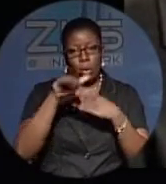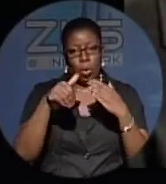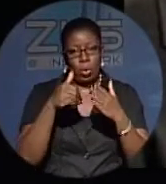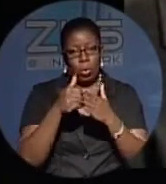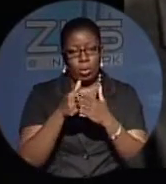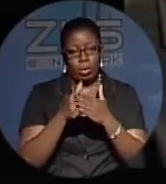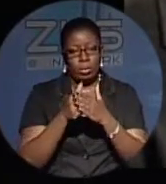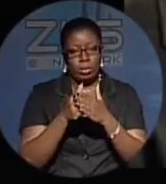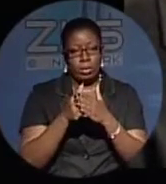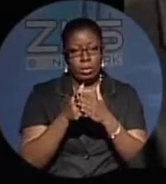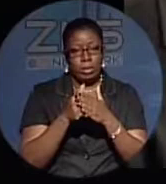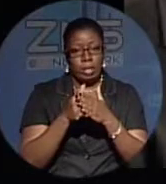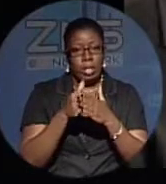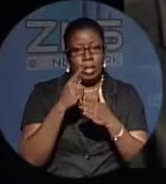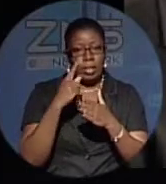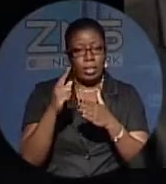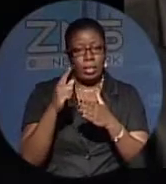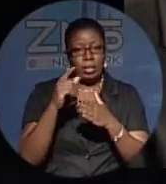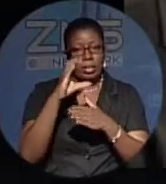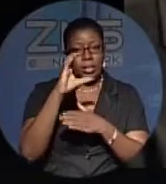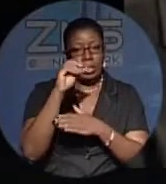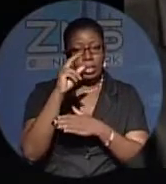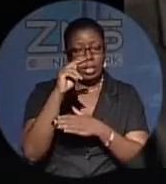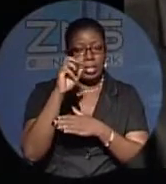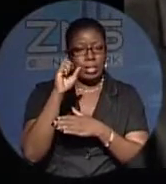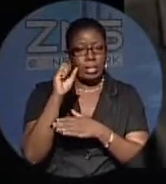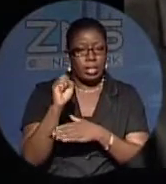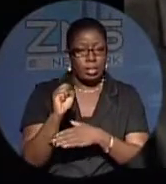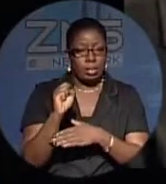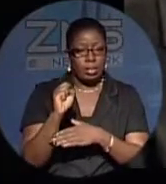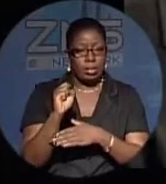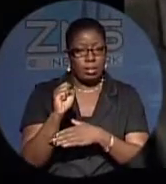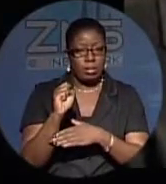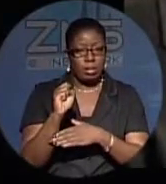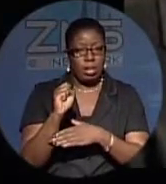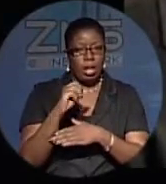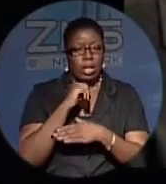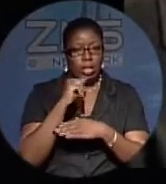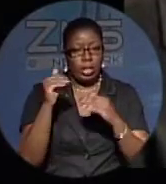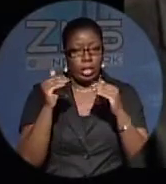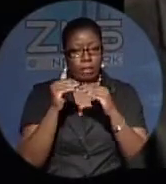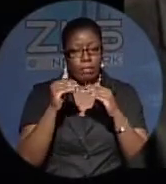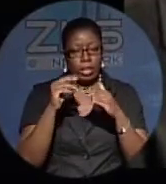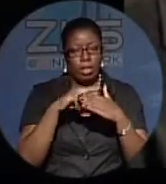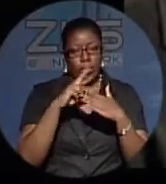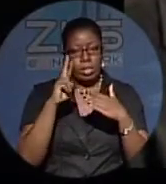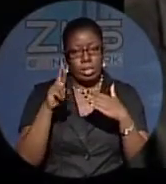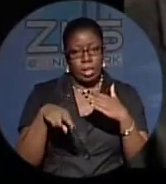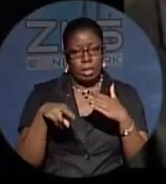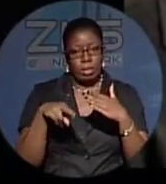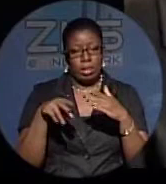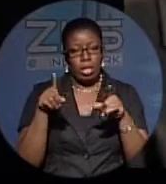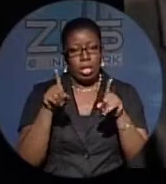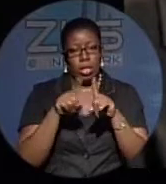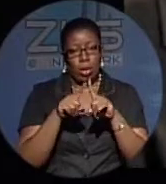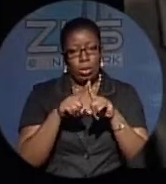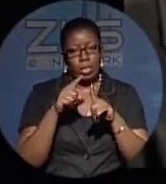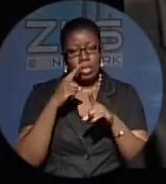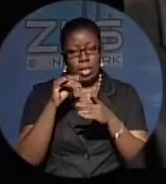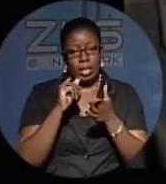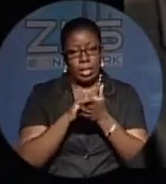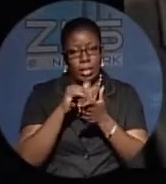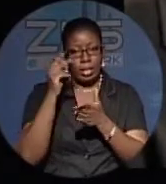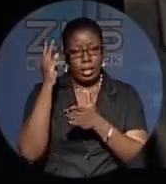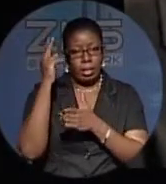pool of voters based on the consensus and rather the census and that is not a fair result. Davis also expressed the prime